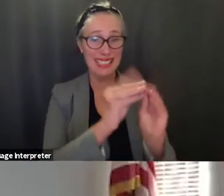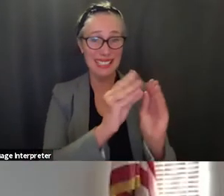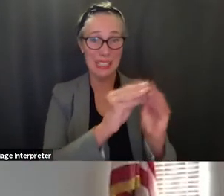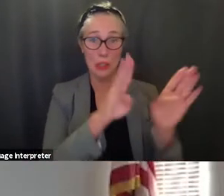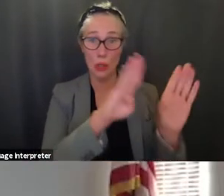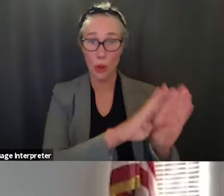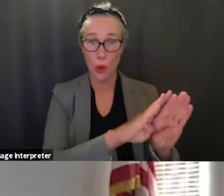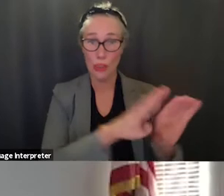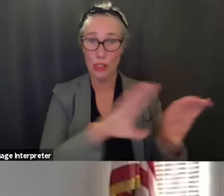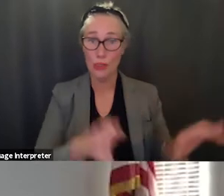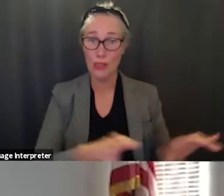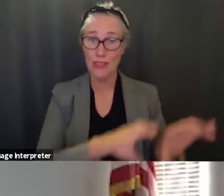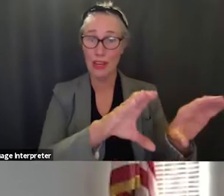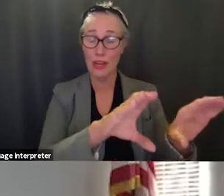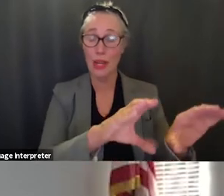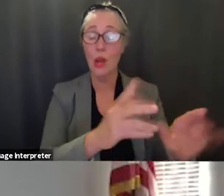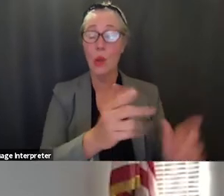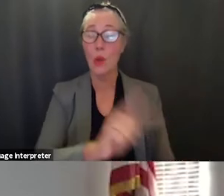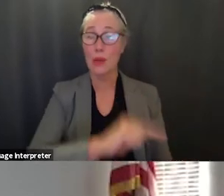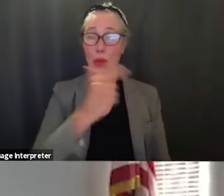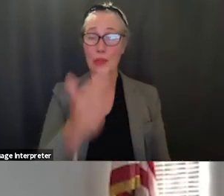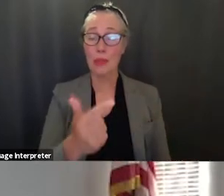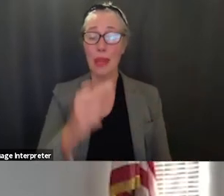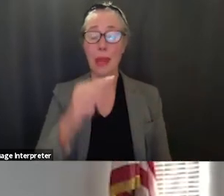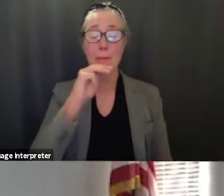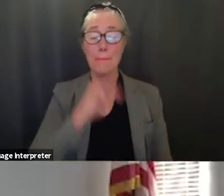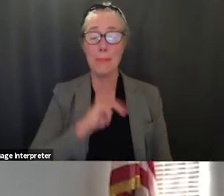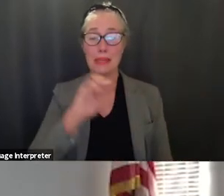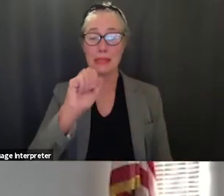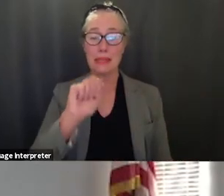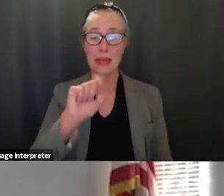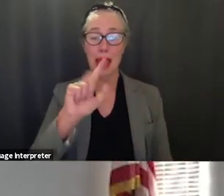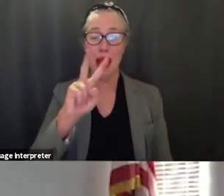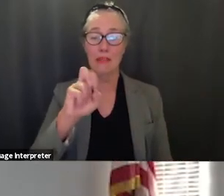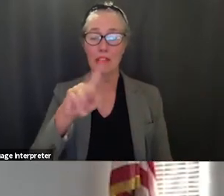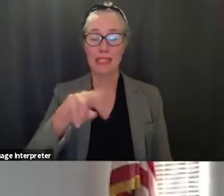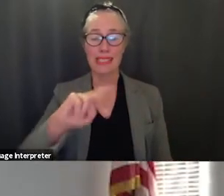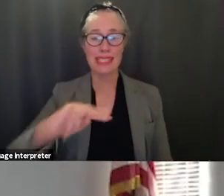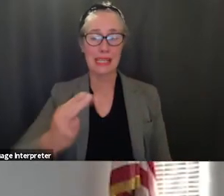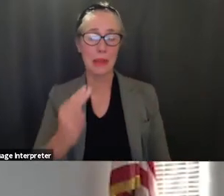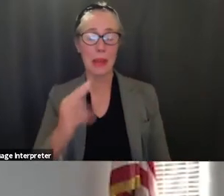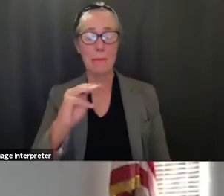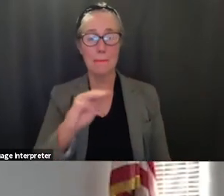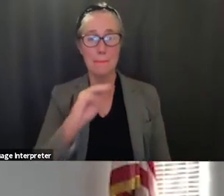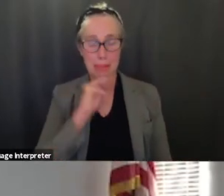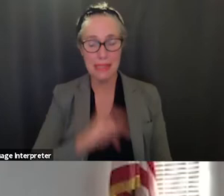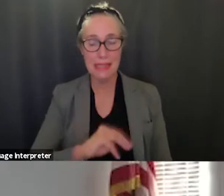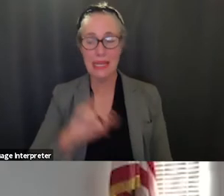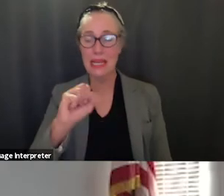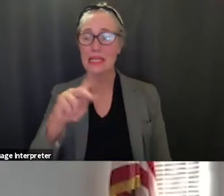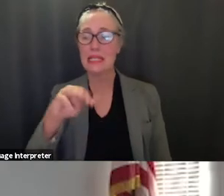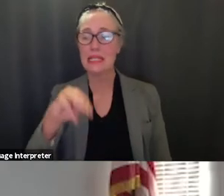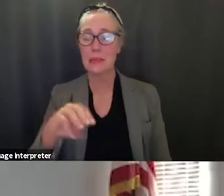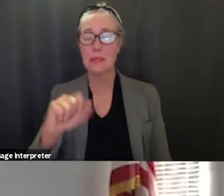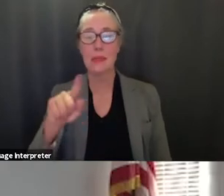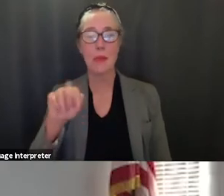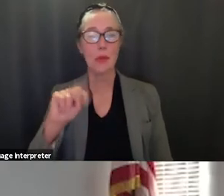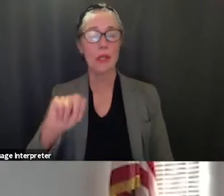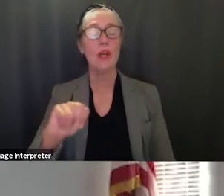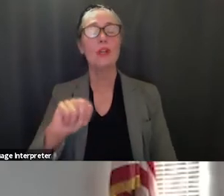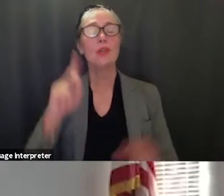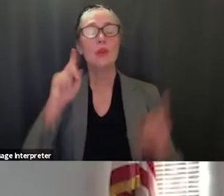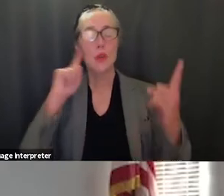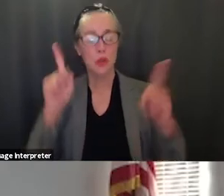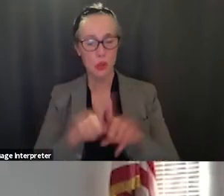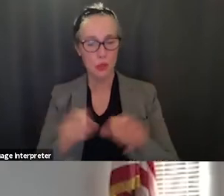action a motion was made by miss alvarez and seconded by miss sims moten to unanimously approve the appointment